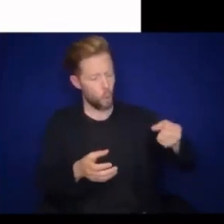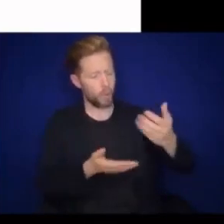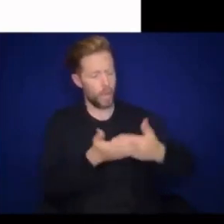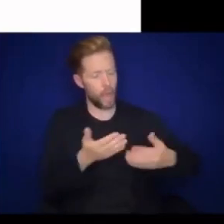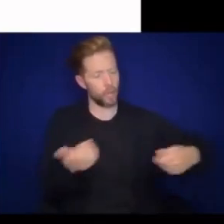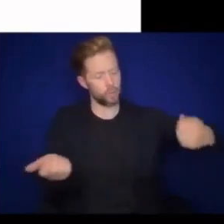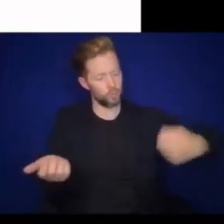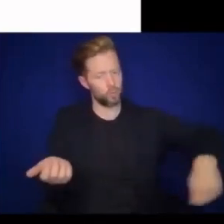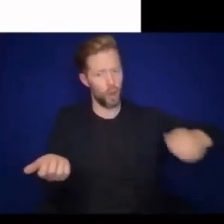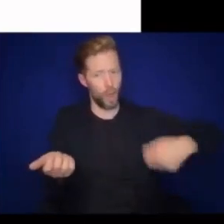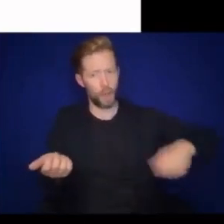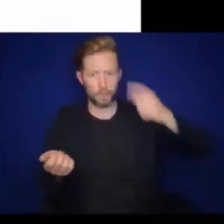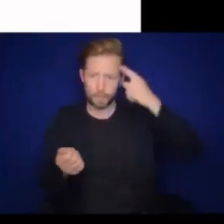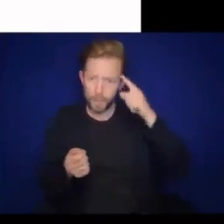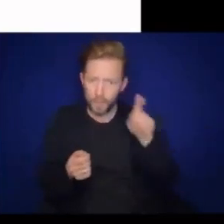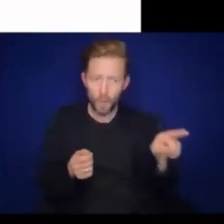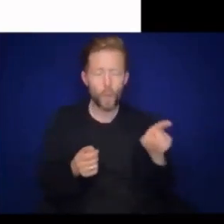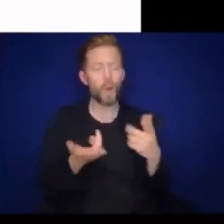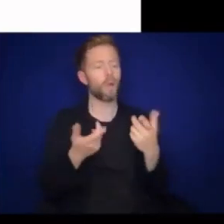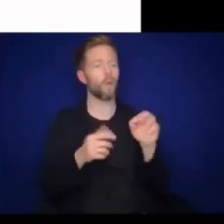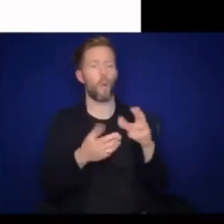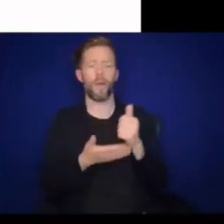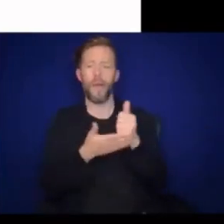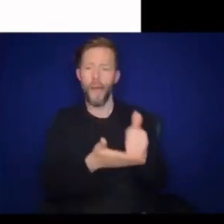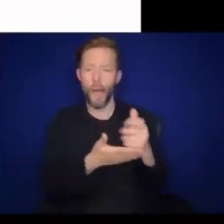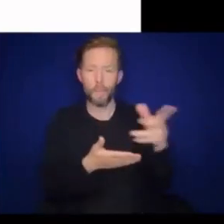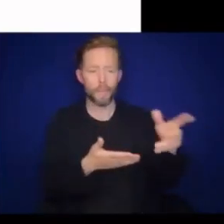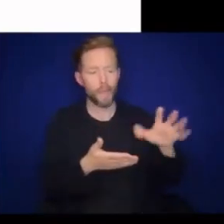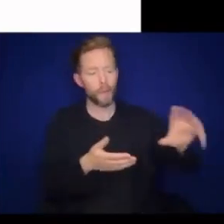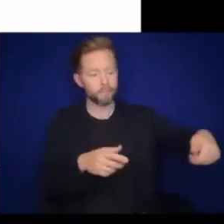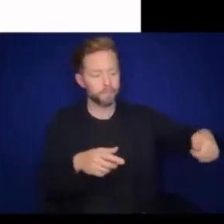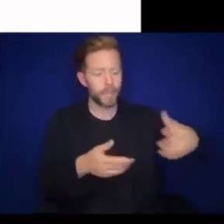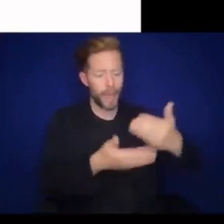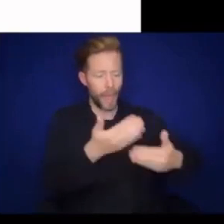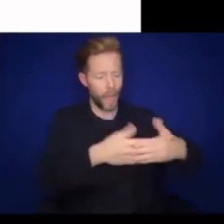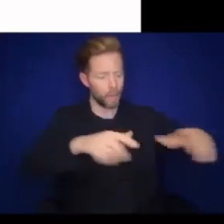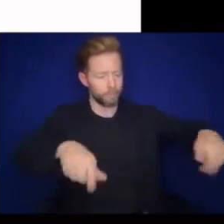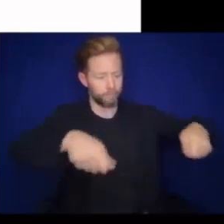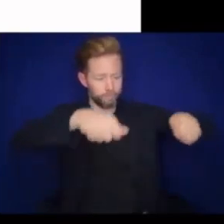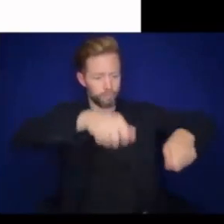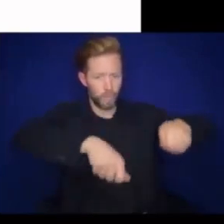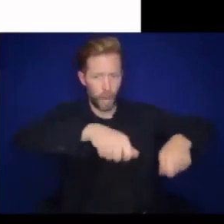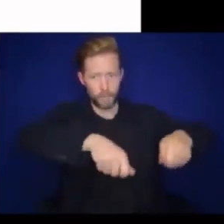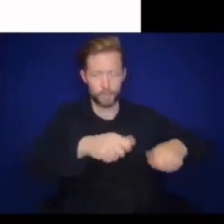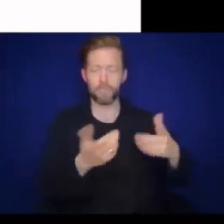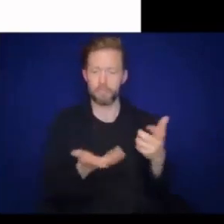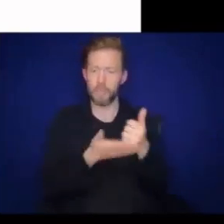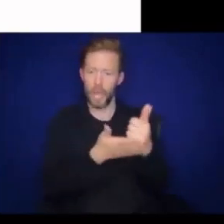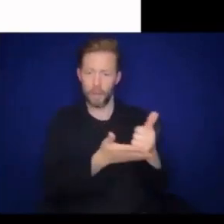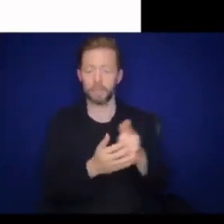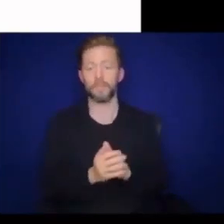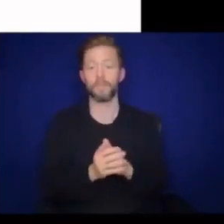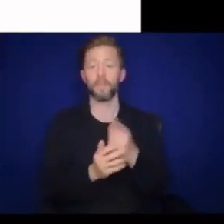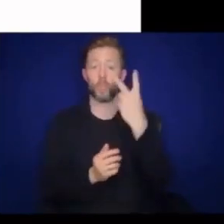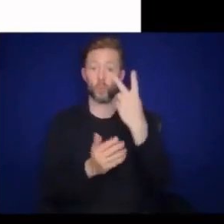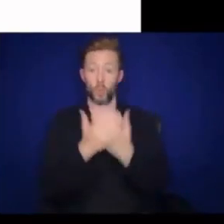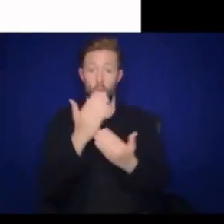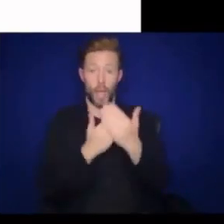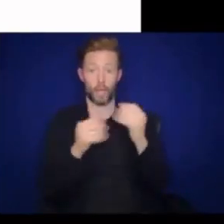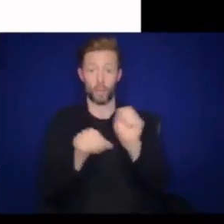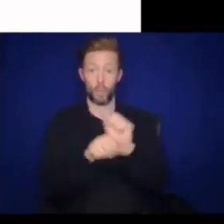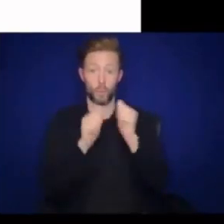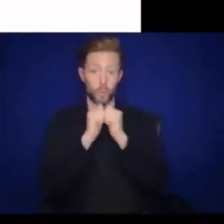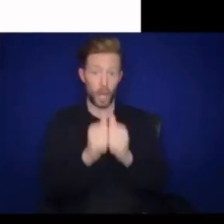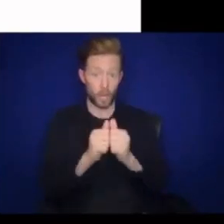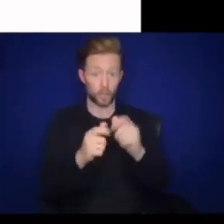the child's hand and strum for them, or help the child beat a drum by putting your hand over their hand. Using two hands together